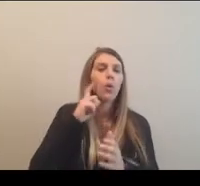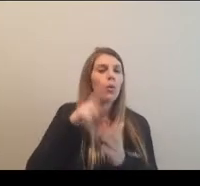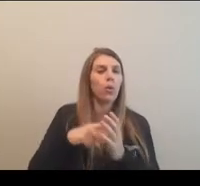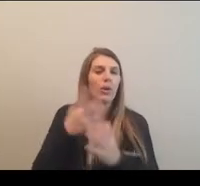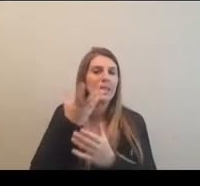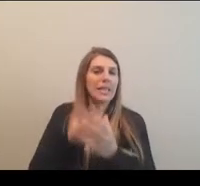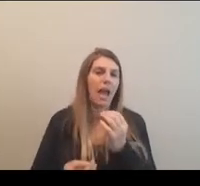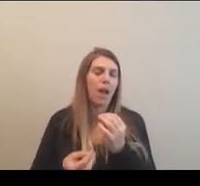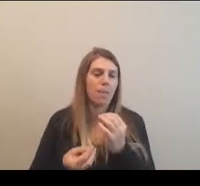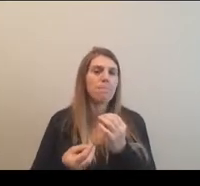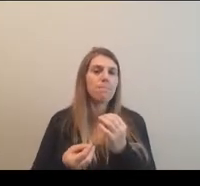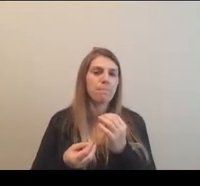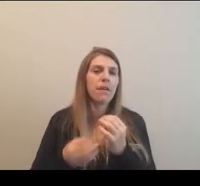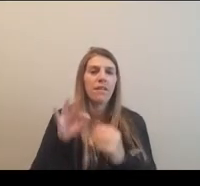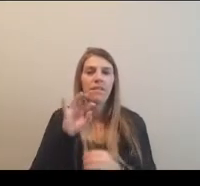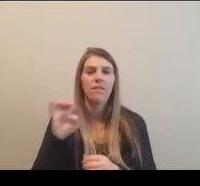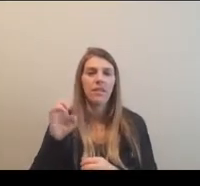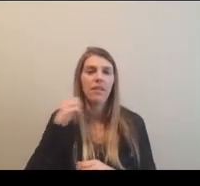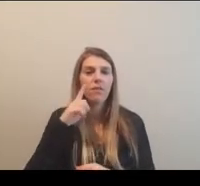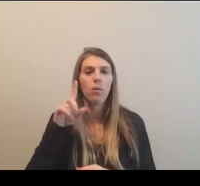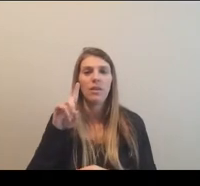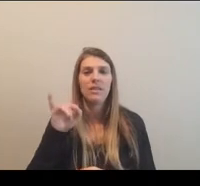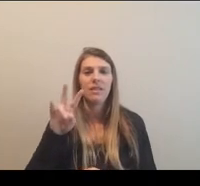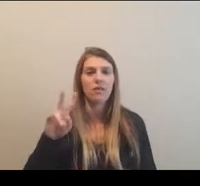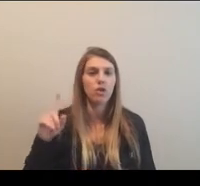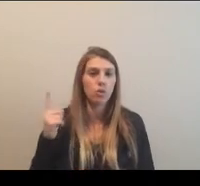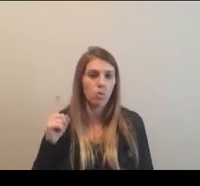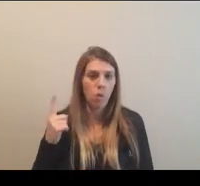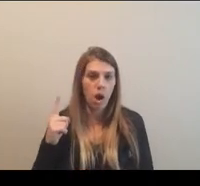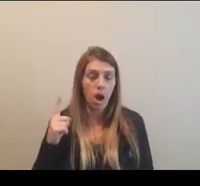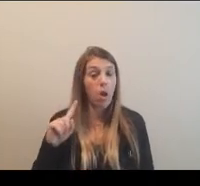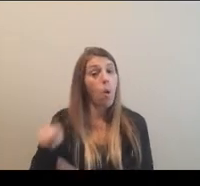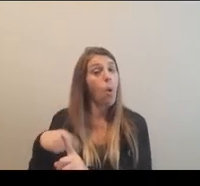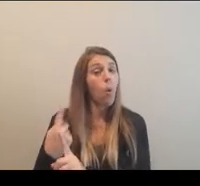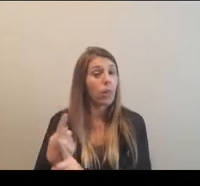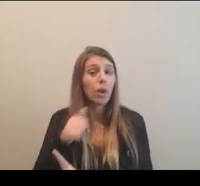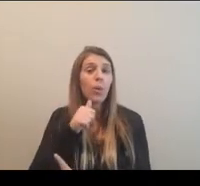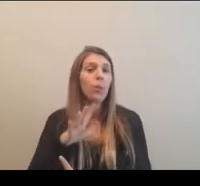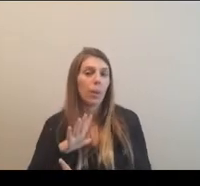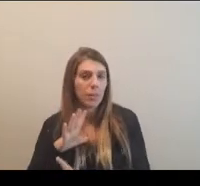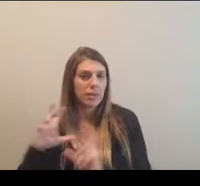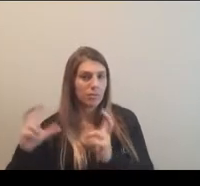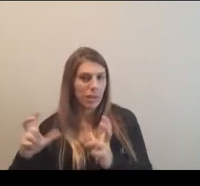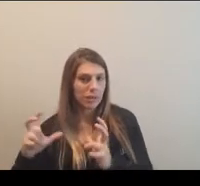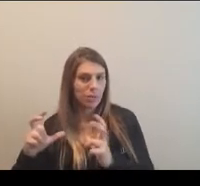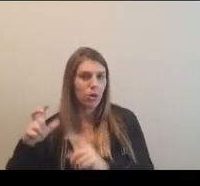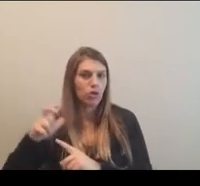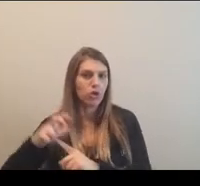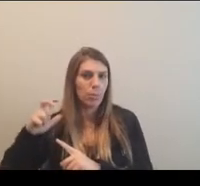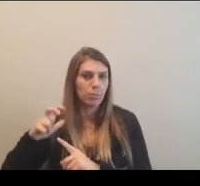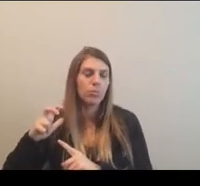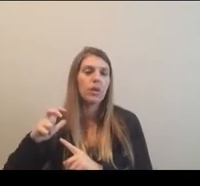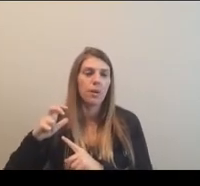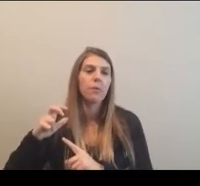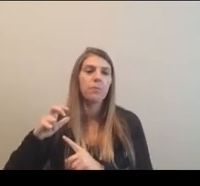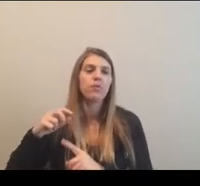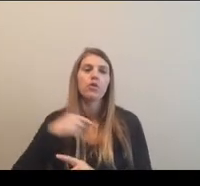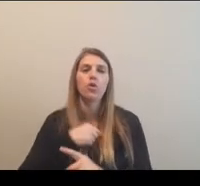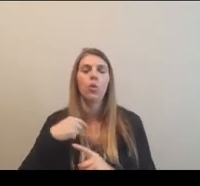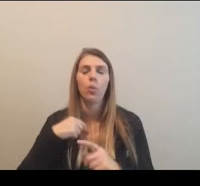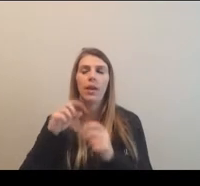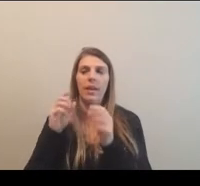championship game official fees for the division one only, um, women's basketball championship, and those also have been, um,